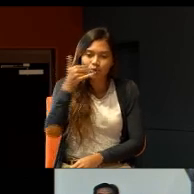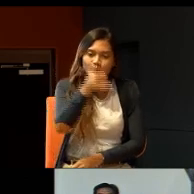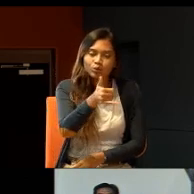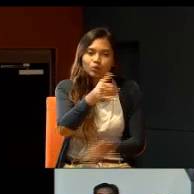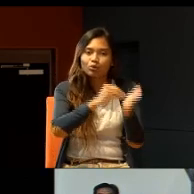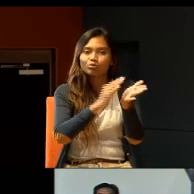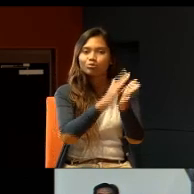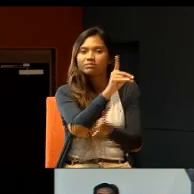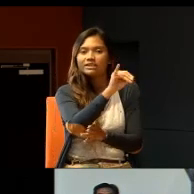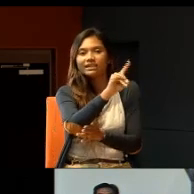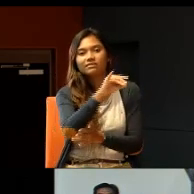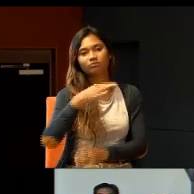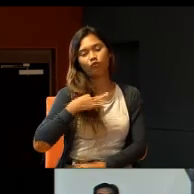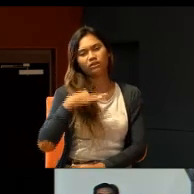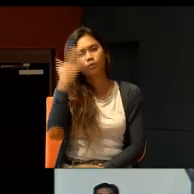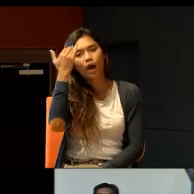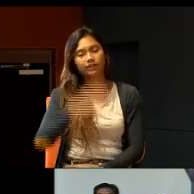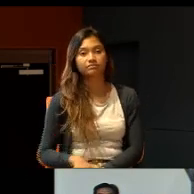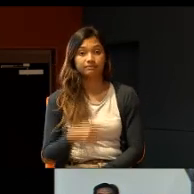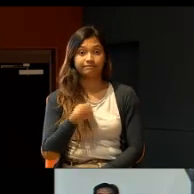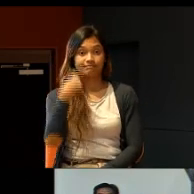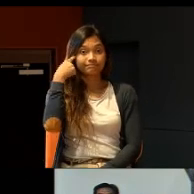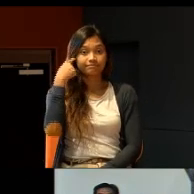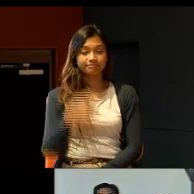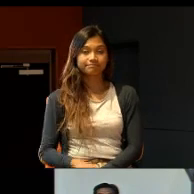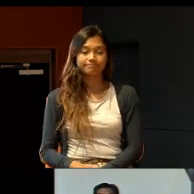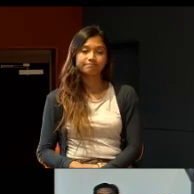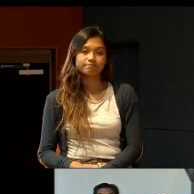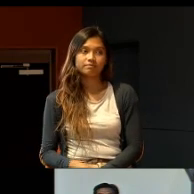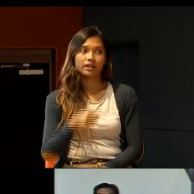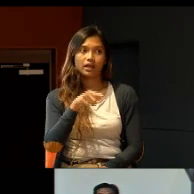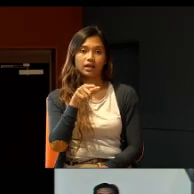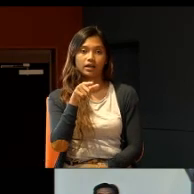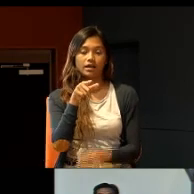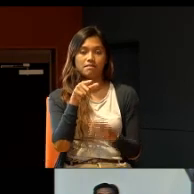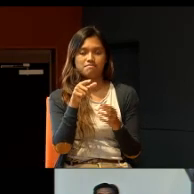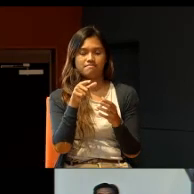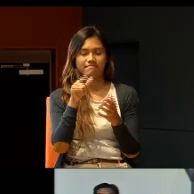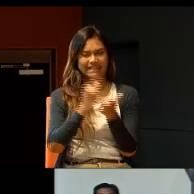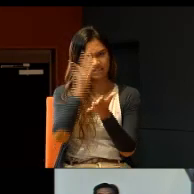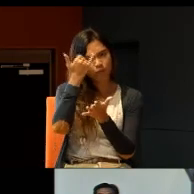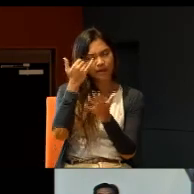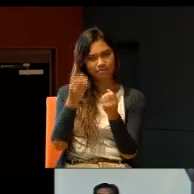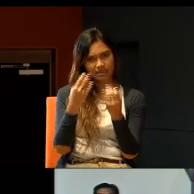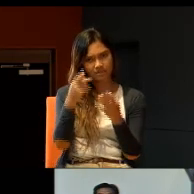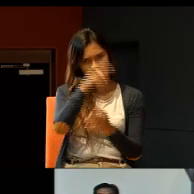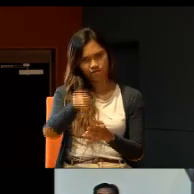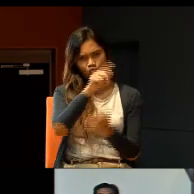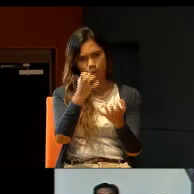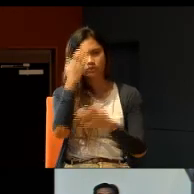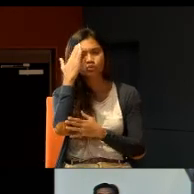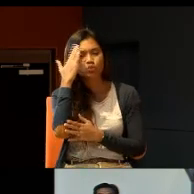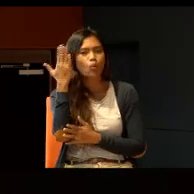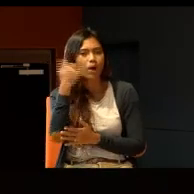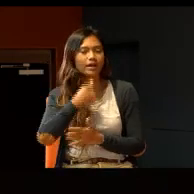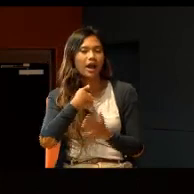So, I think this is what most of you want to know. Why did